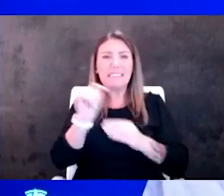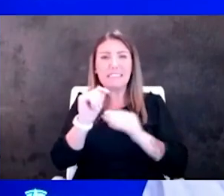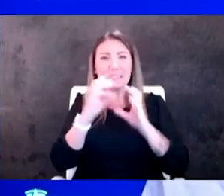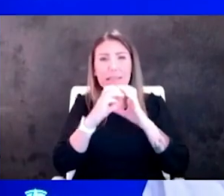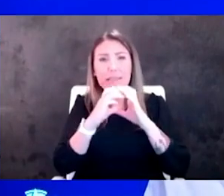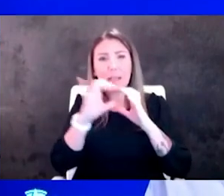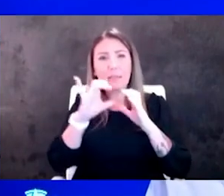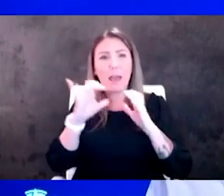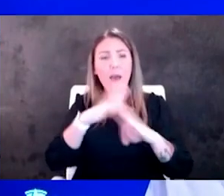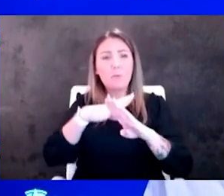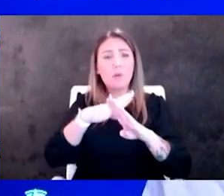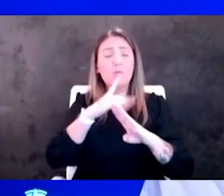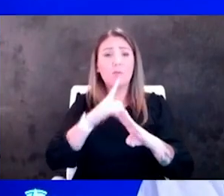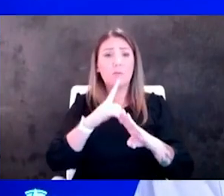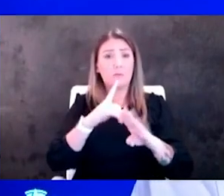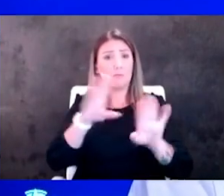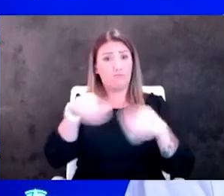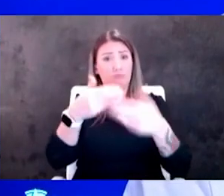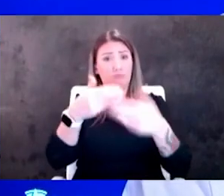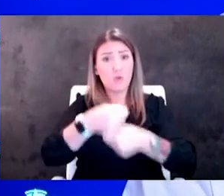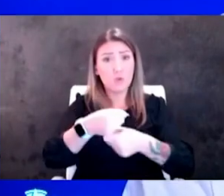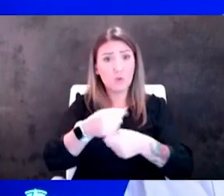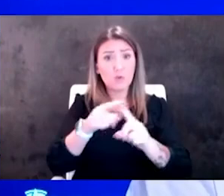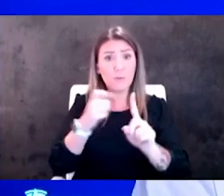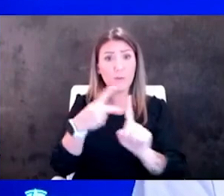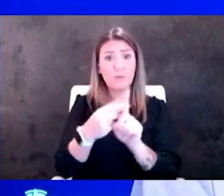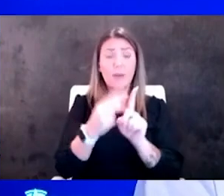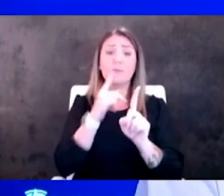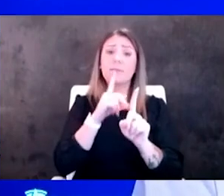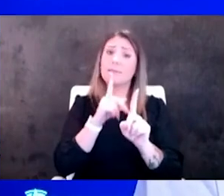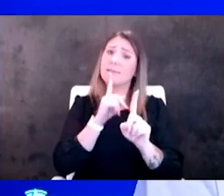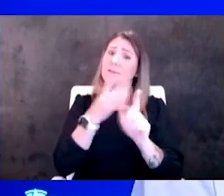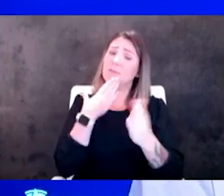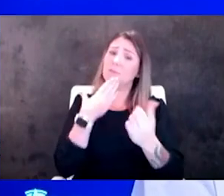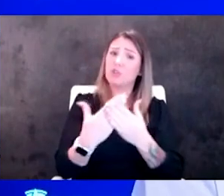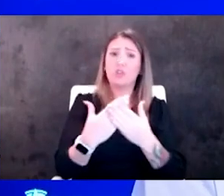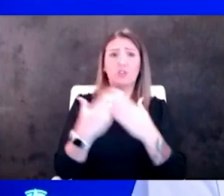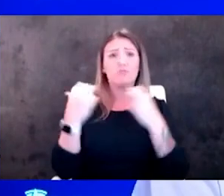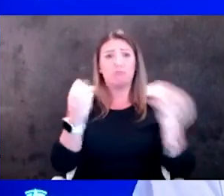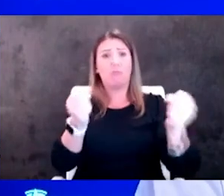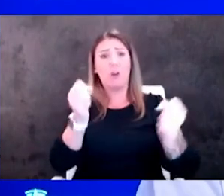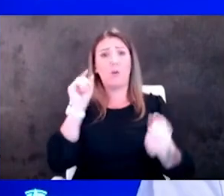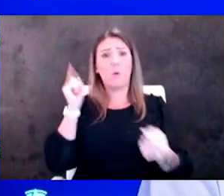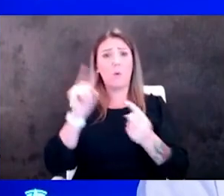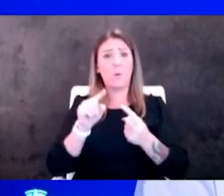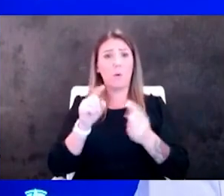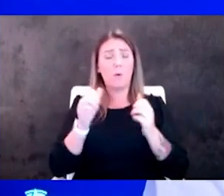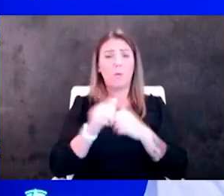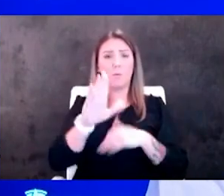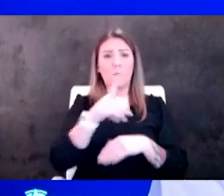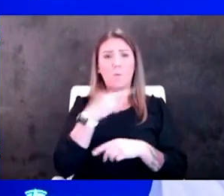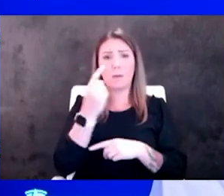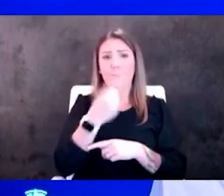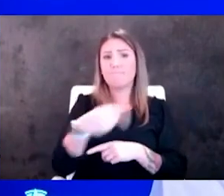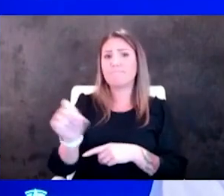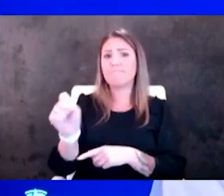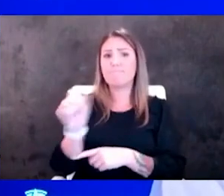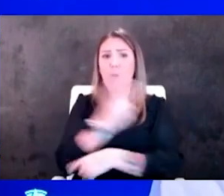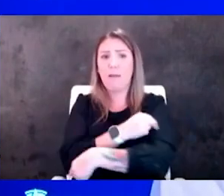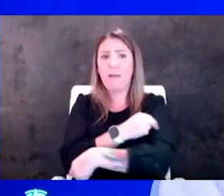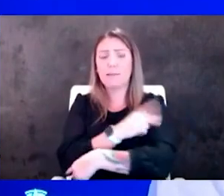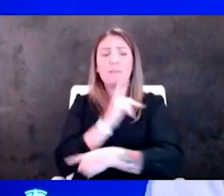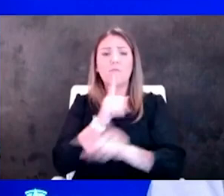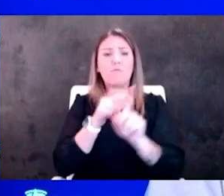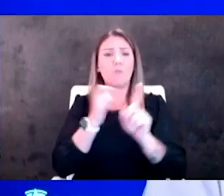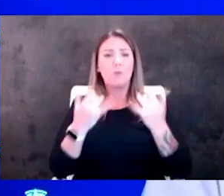well by those vaccines we are still going to have a significant reduction in your risk of hospitalization from these current vaccines